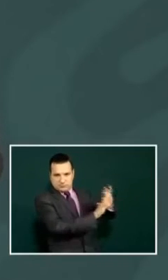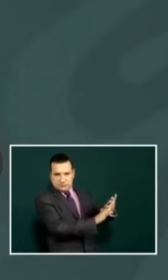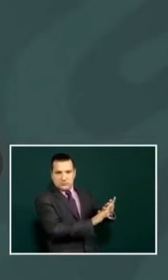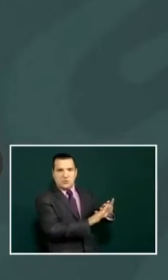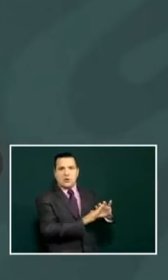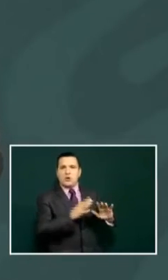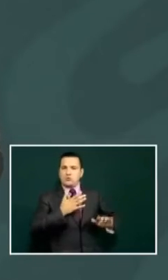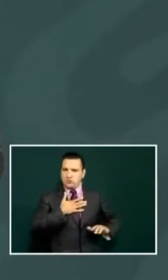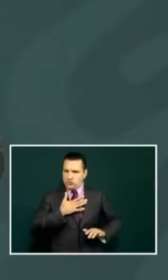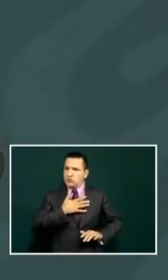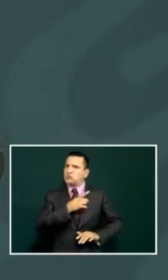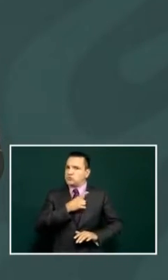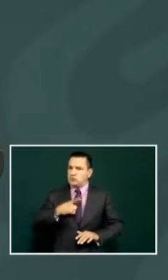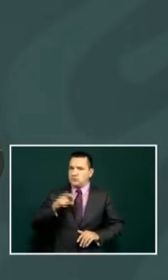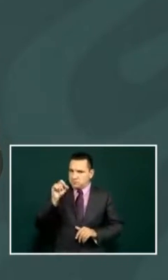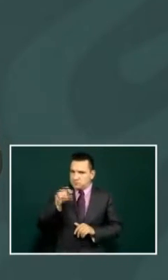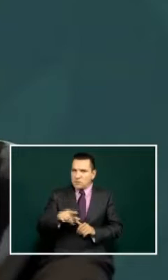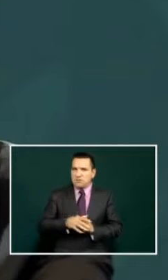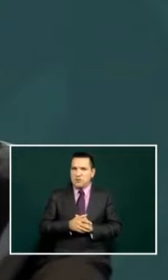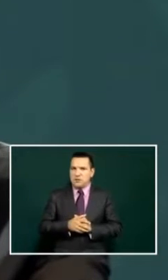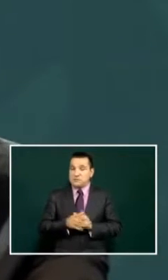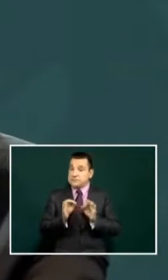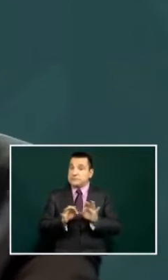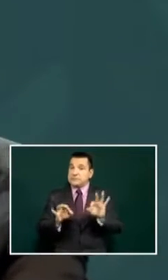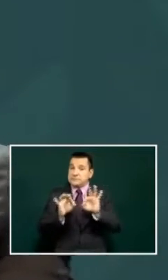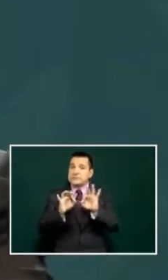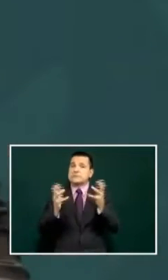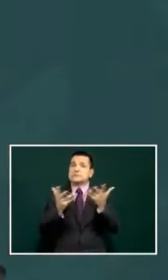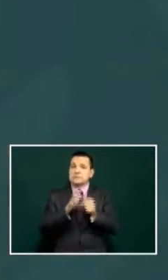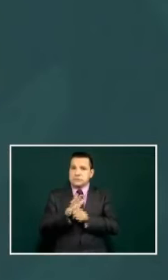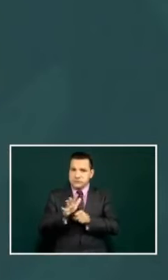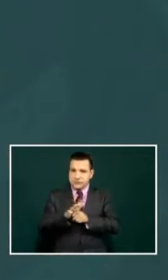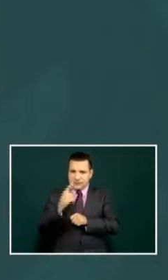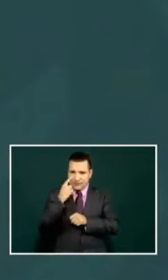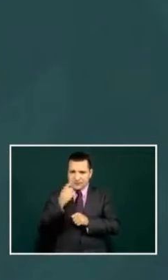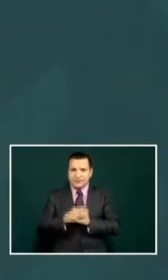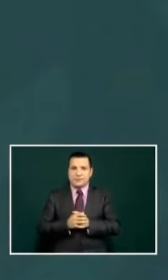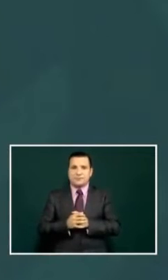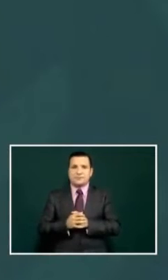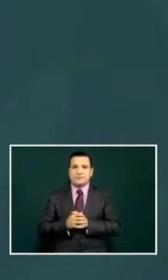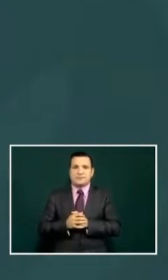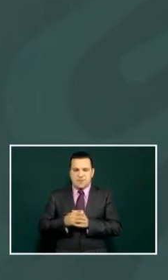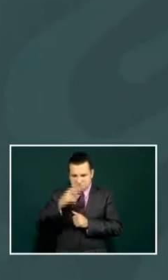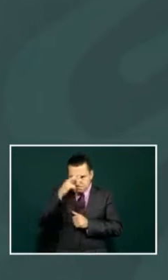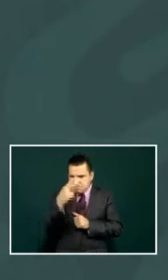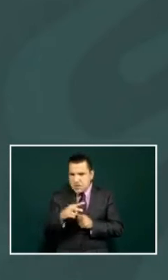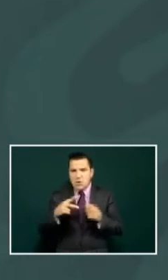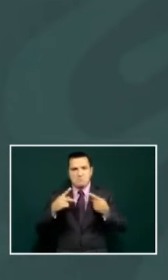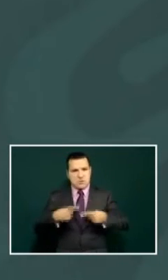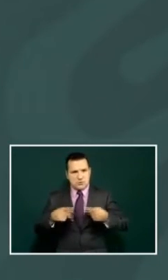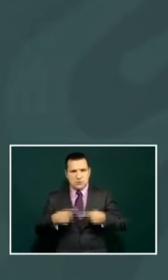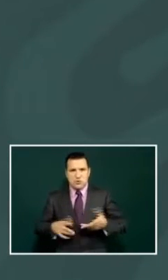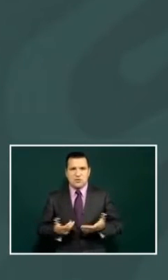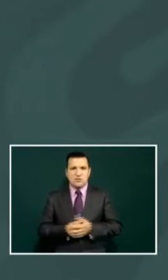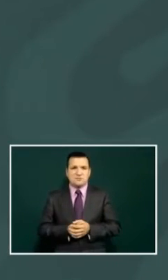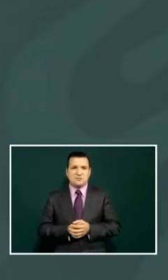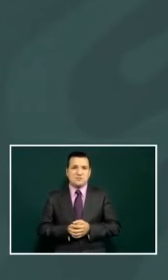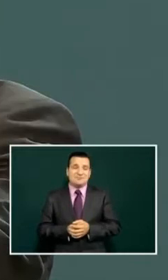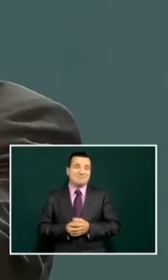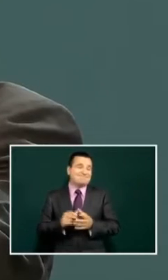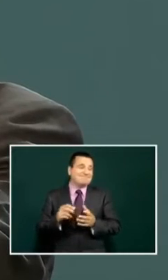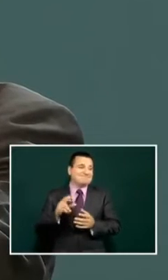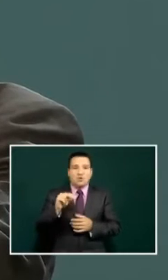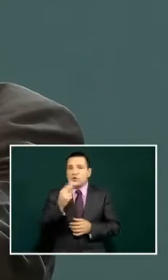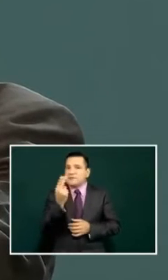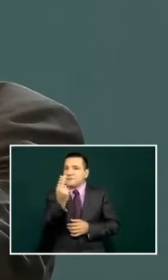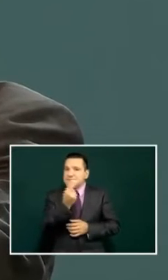decisive thing or the most transcending thing would be that the Mexicans not